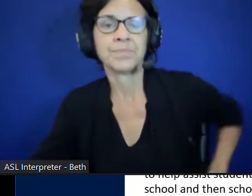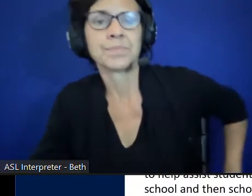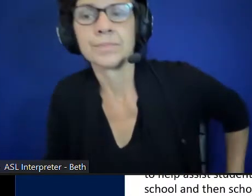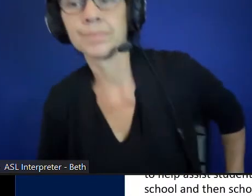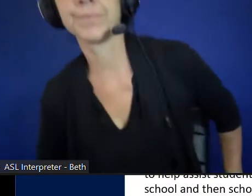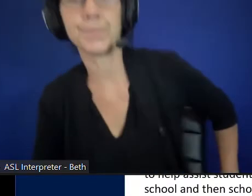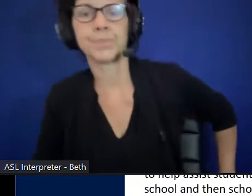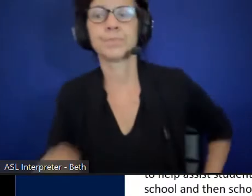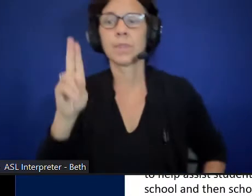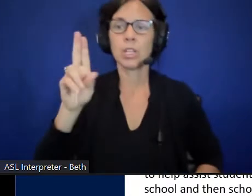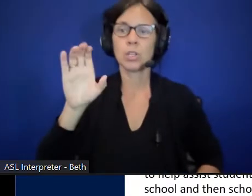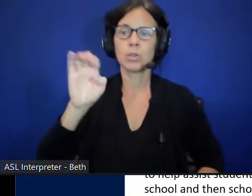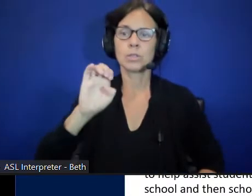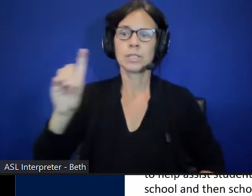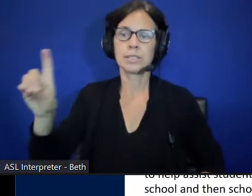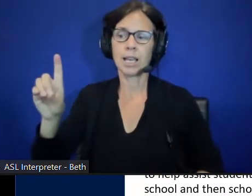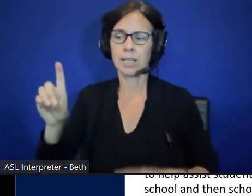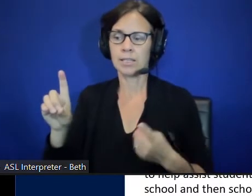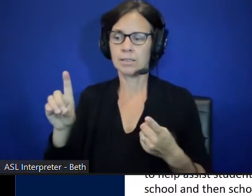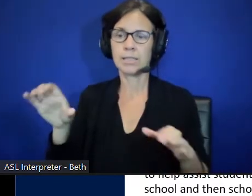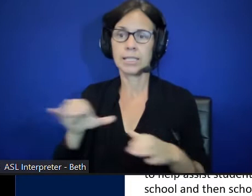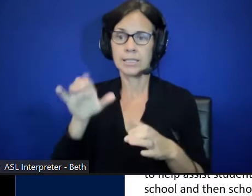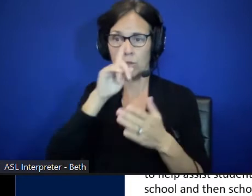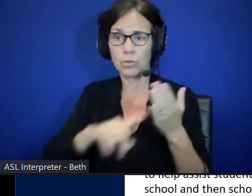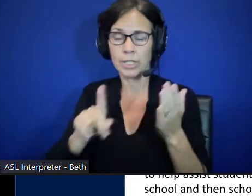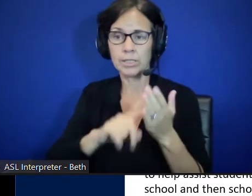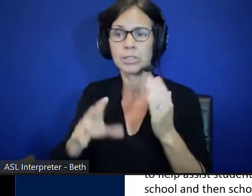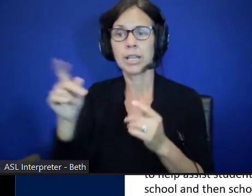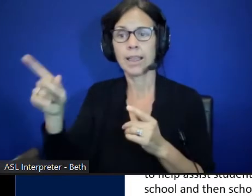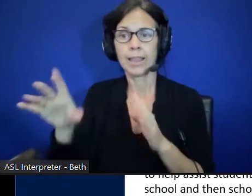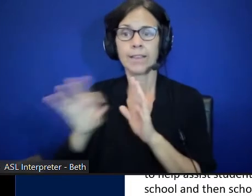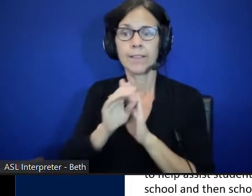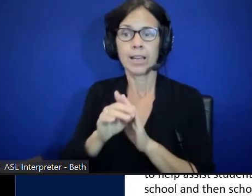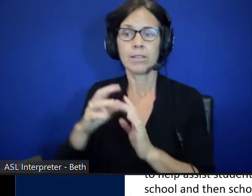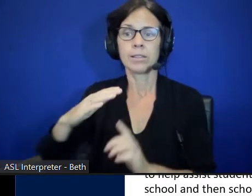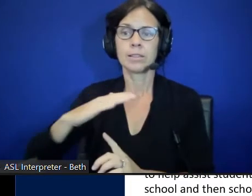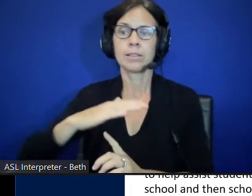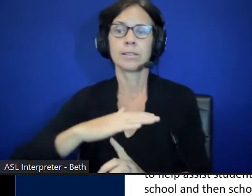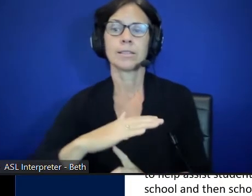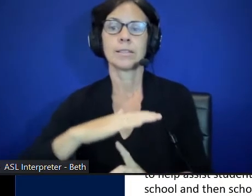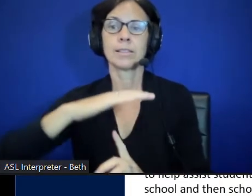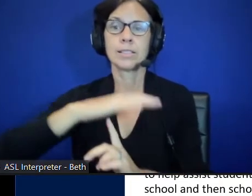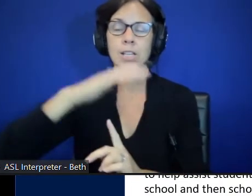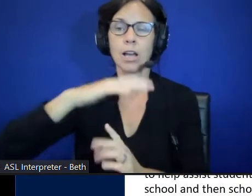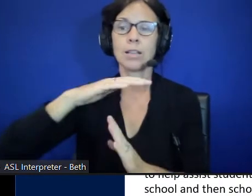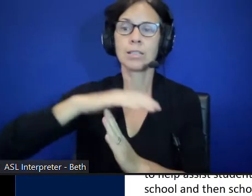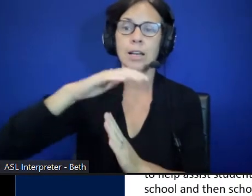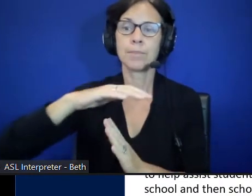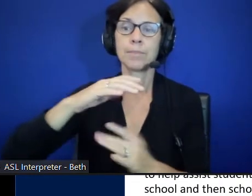UCEDD had done research and they found the number one concern for both students and parents with